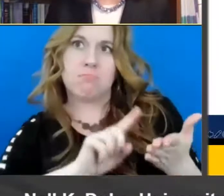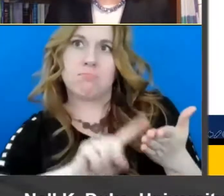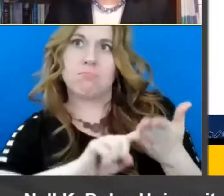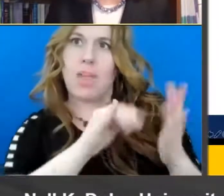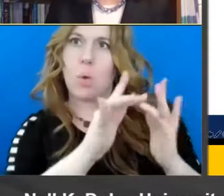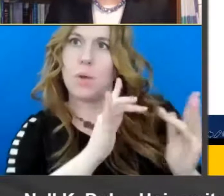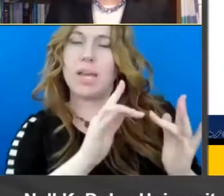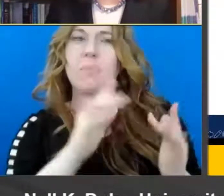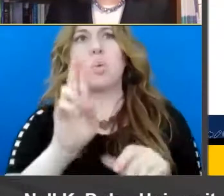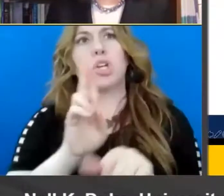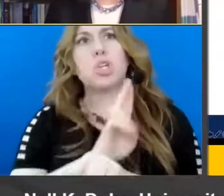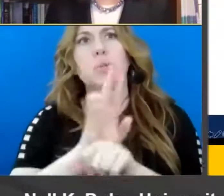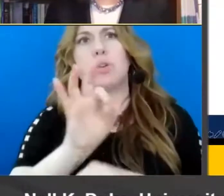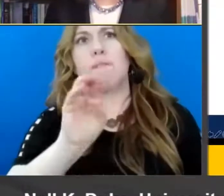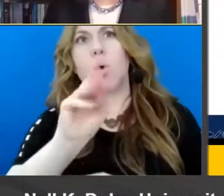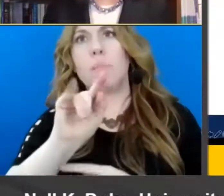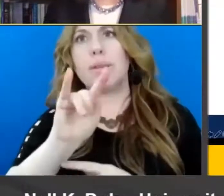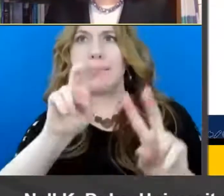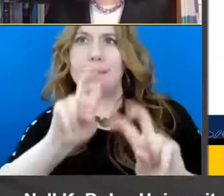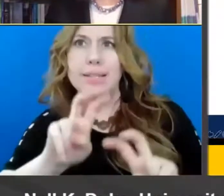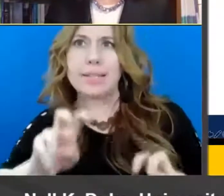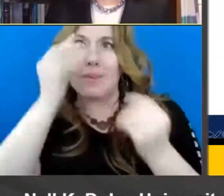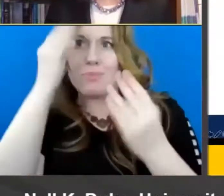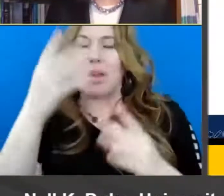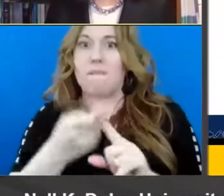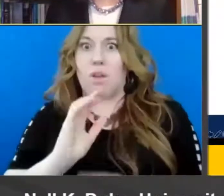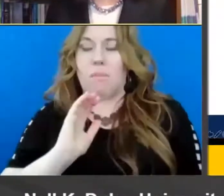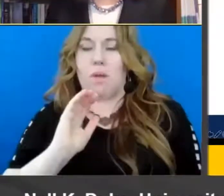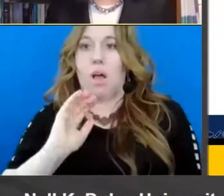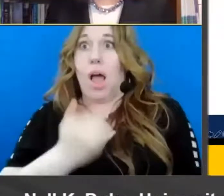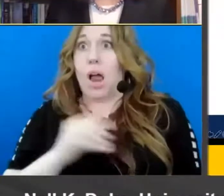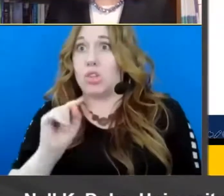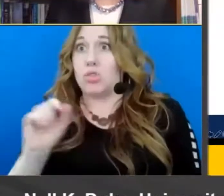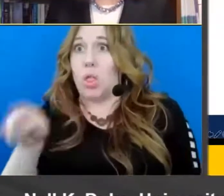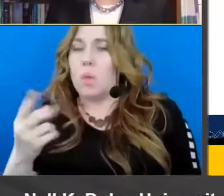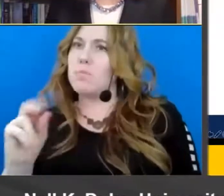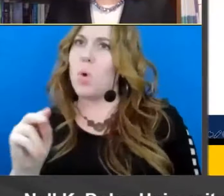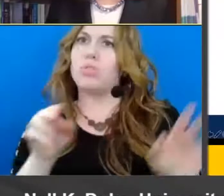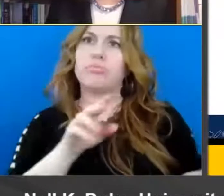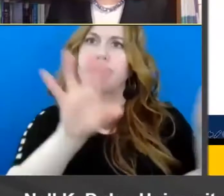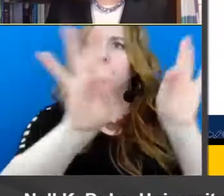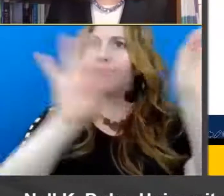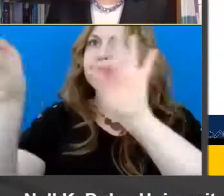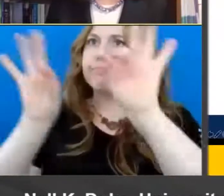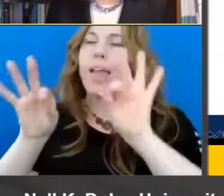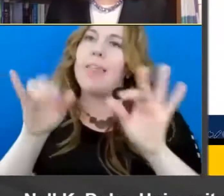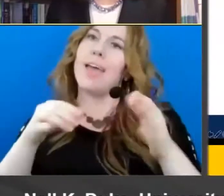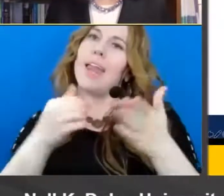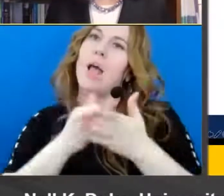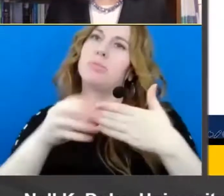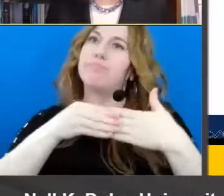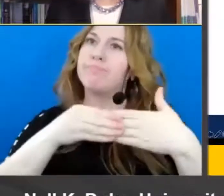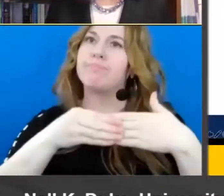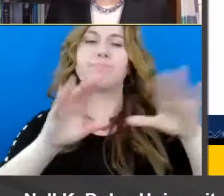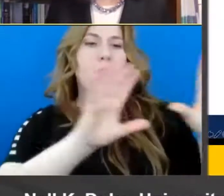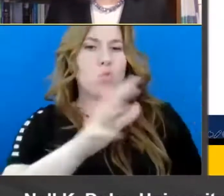information that we get from and not necessarily our tool any number of tools and we use that to group flexibly so that students are moving